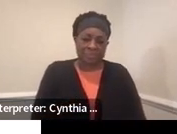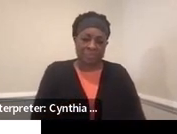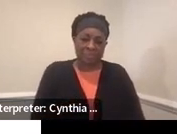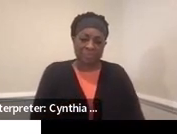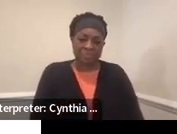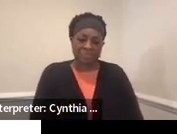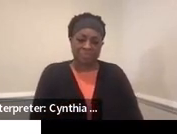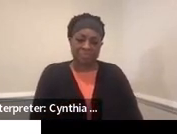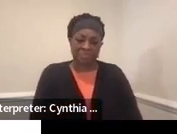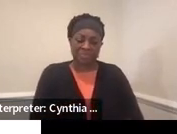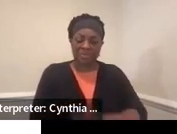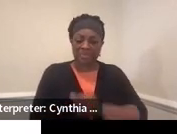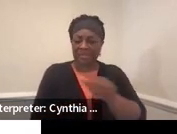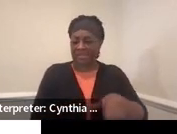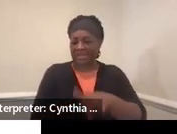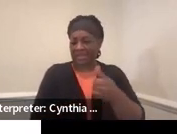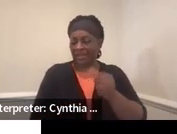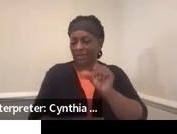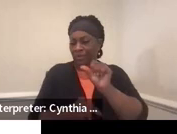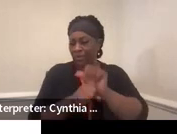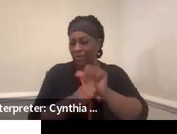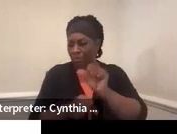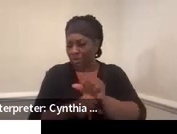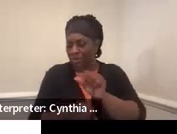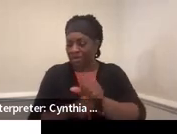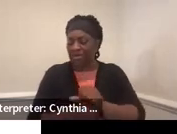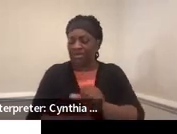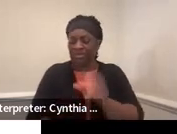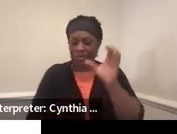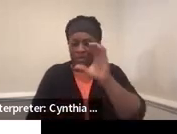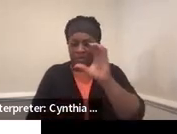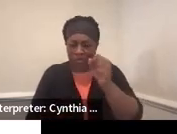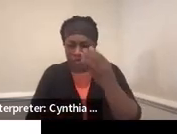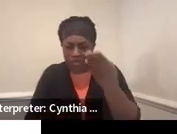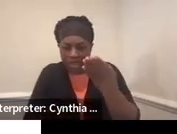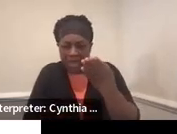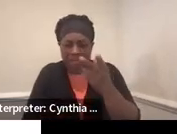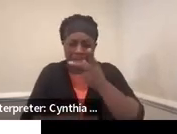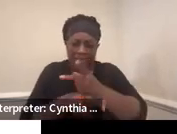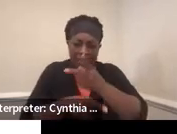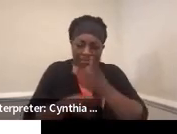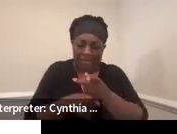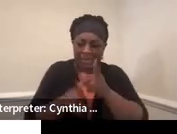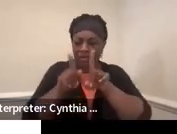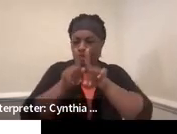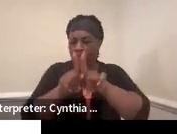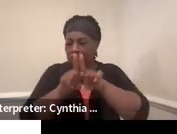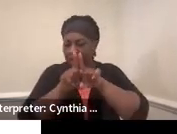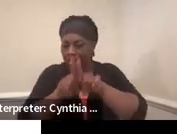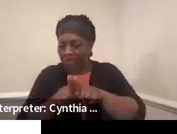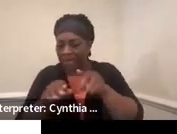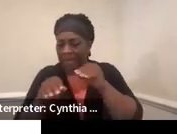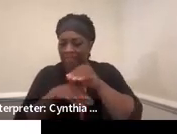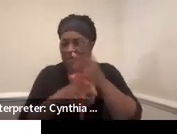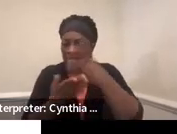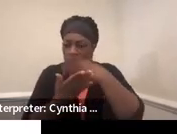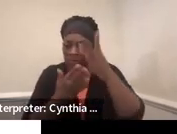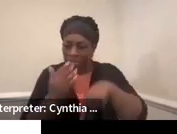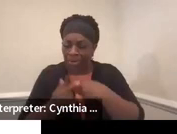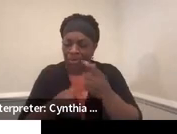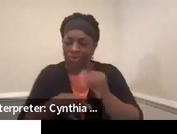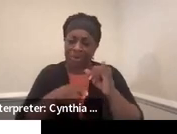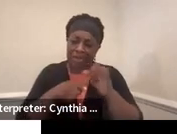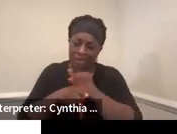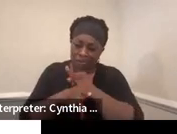So some other career employment, the job seeking and job keeping skills, job shadowing, advisory programs, internships.